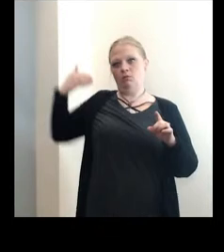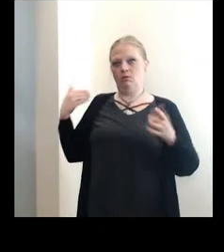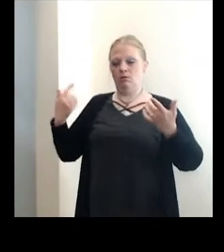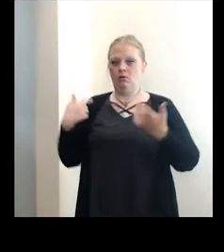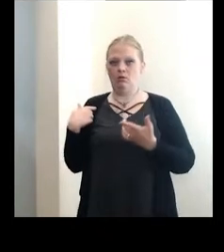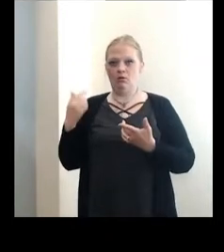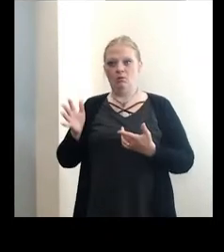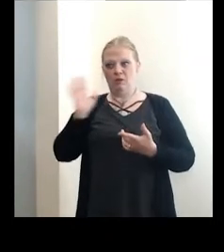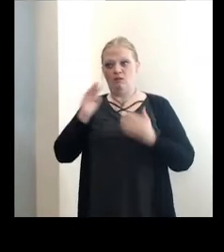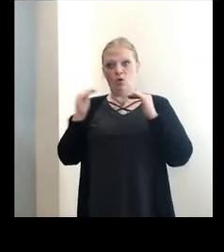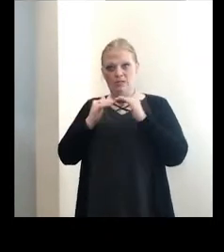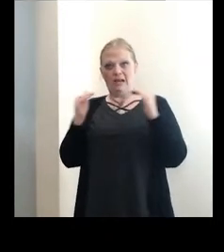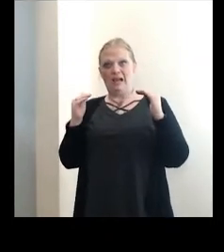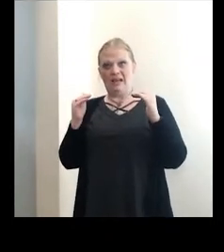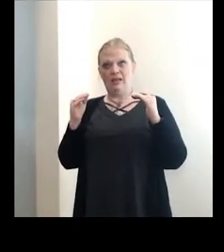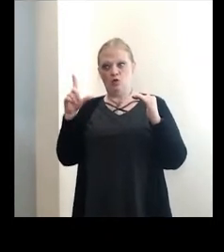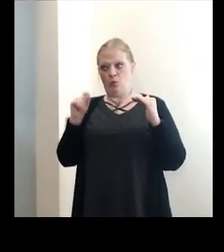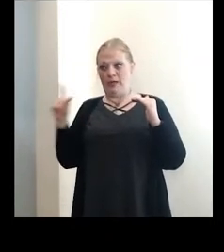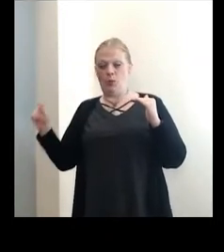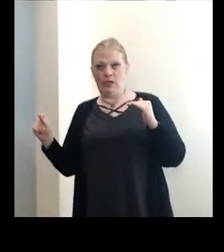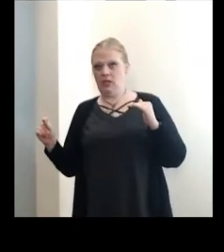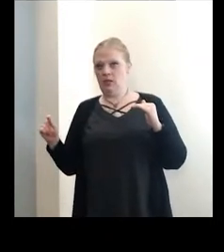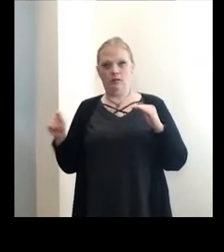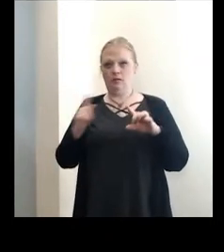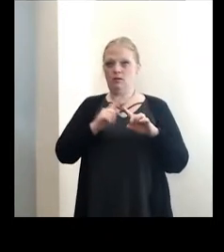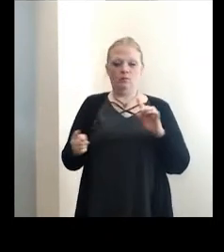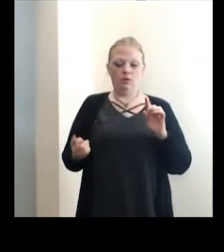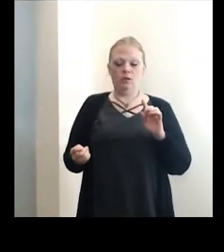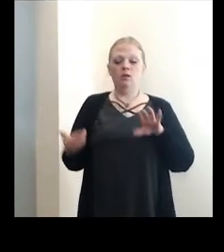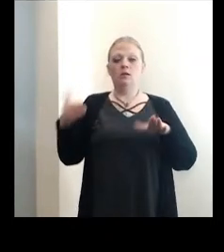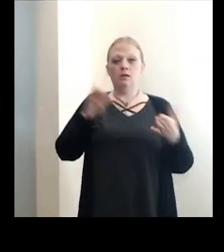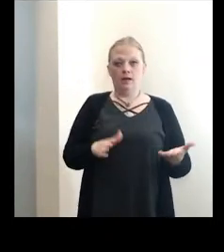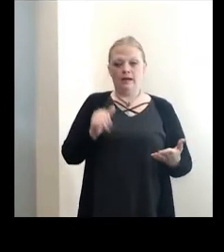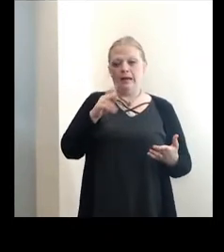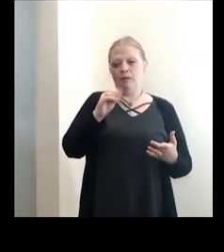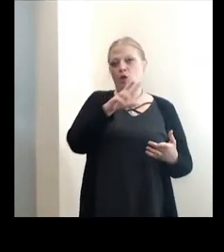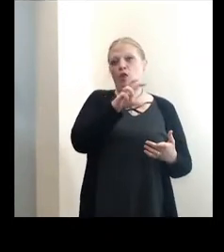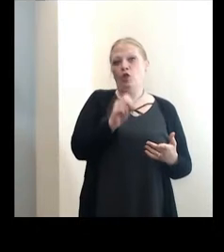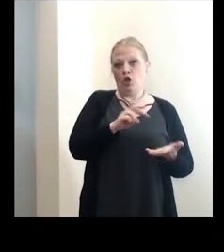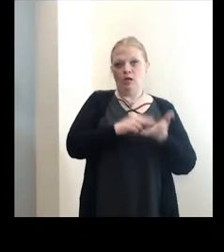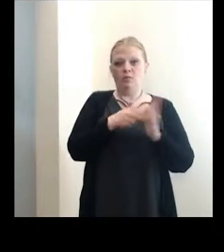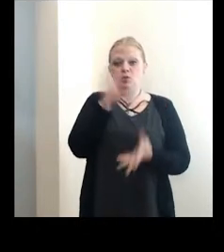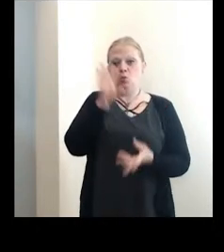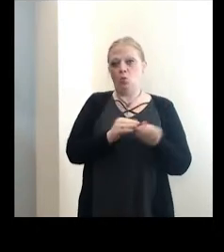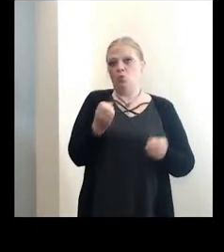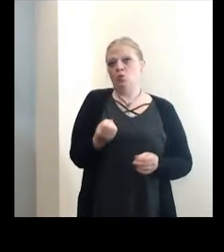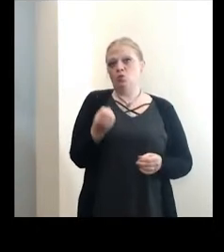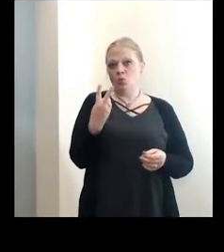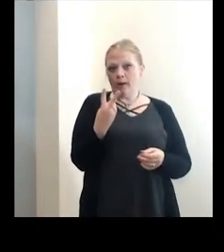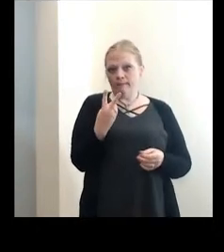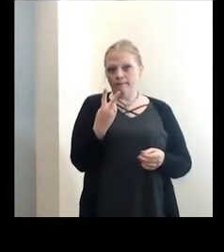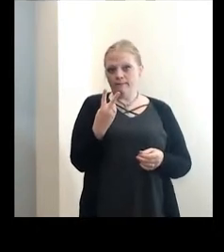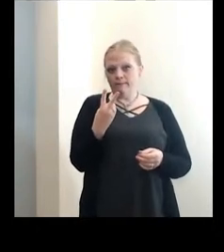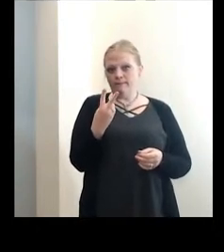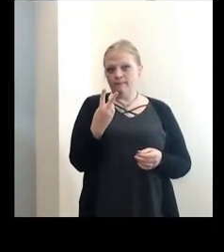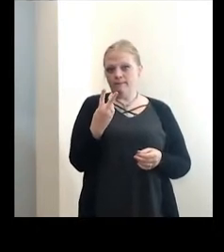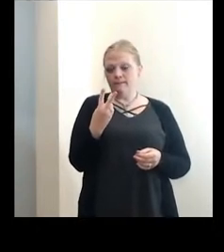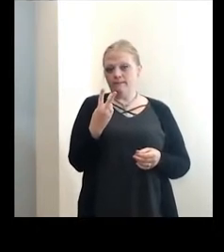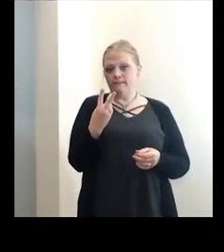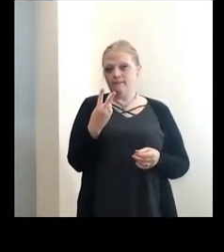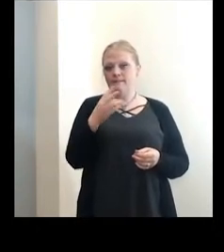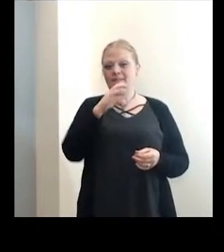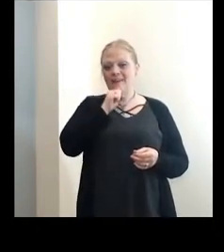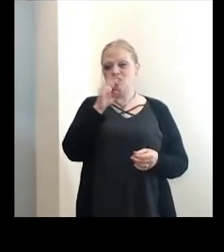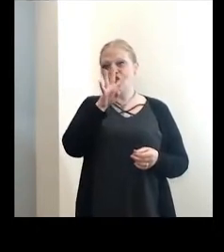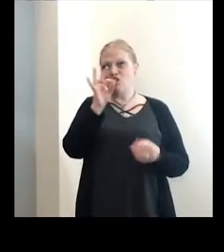tied with April of 2020. There was another death on April 30th. And so 12 individuals died. There were 49 ages or